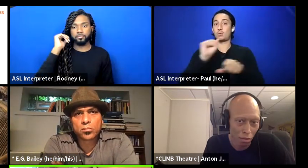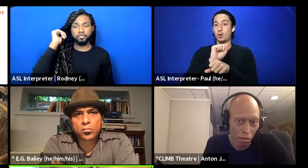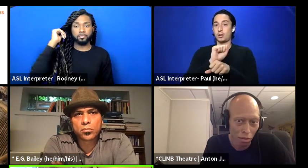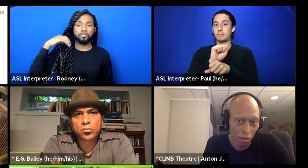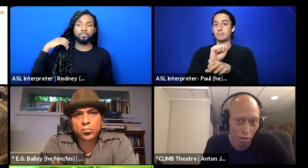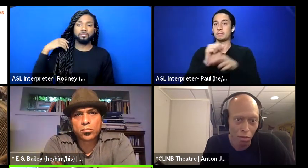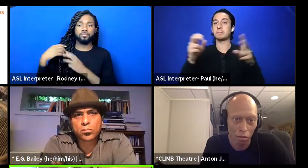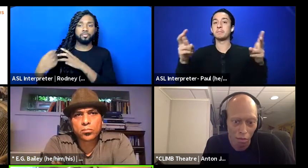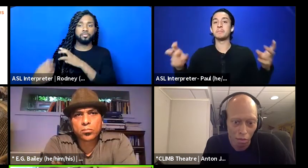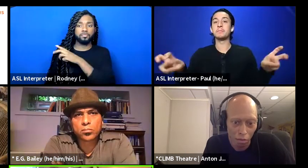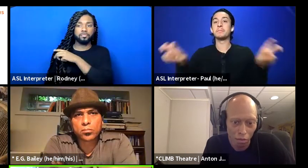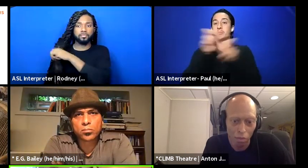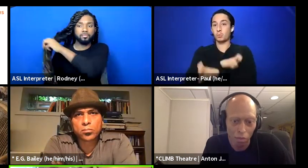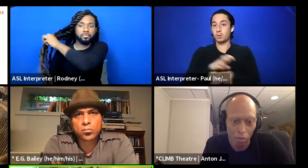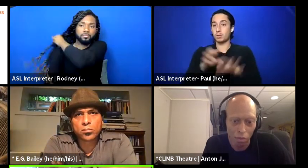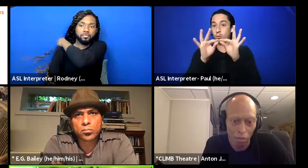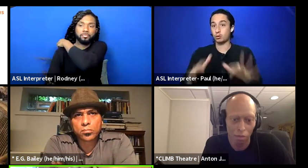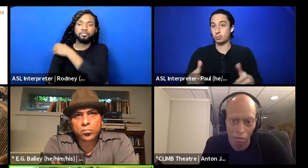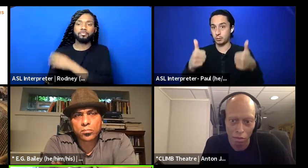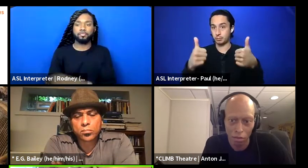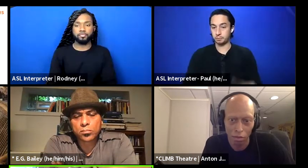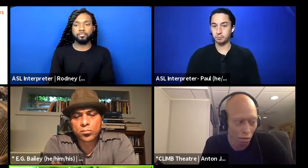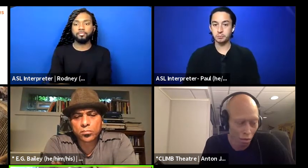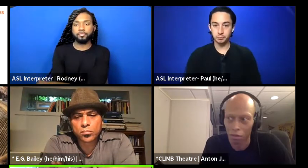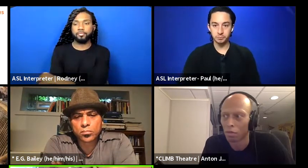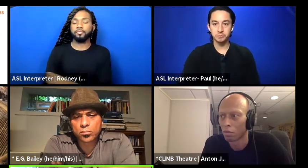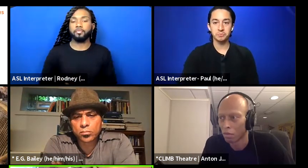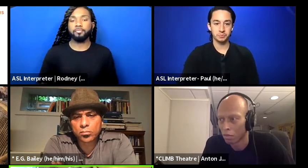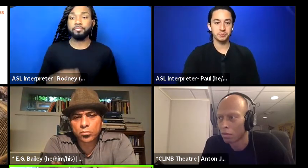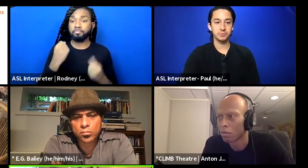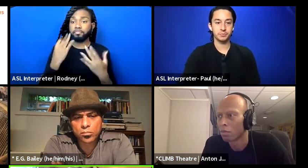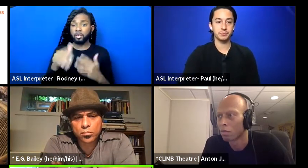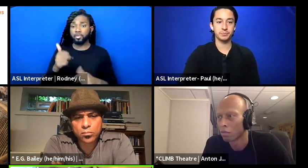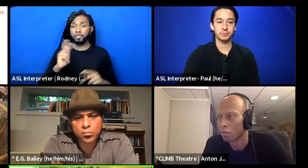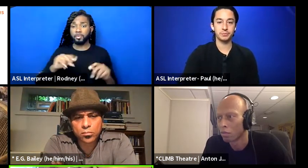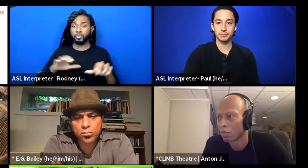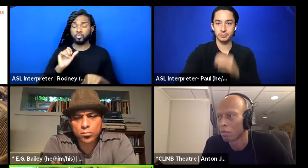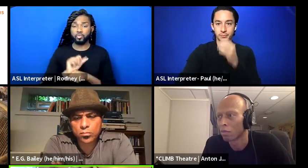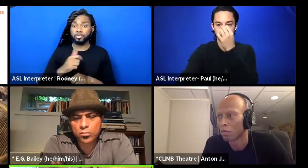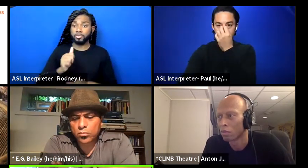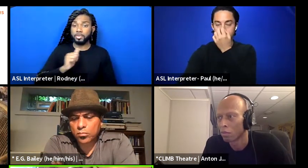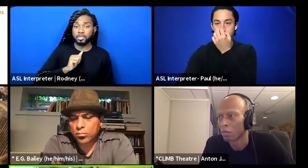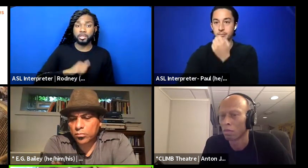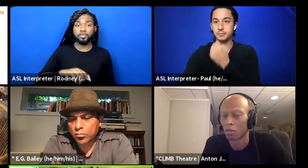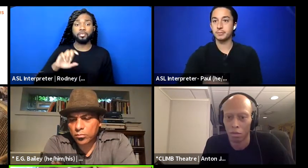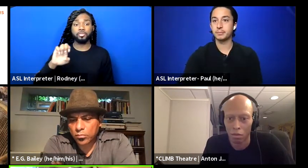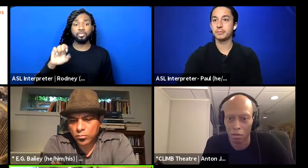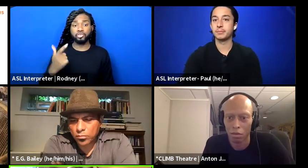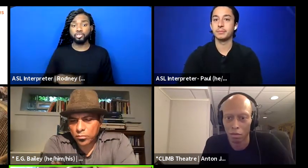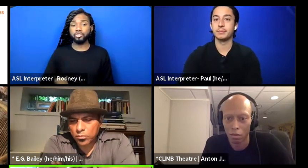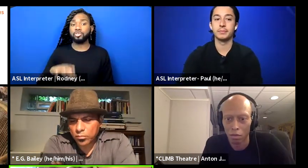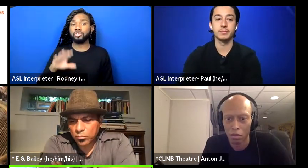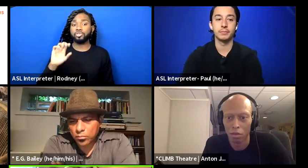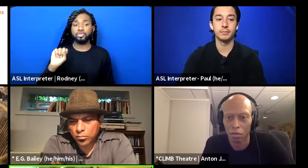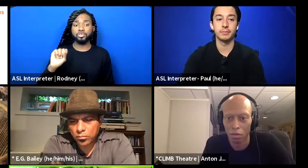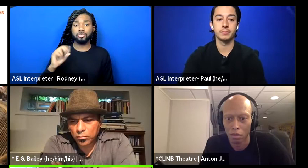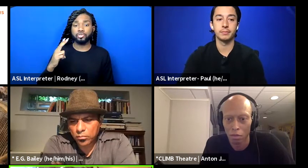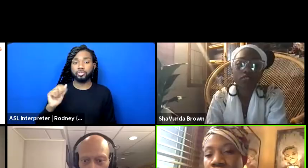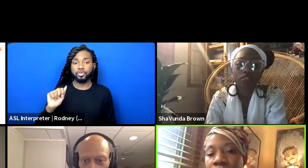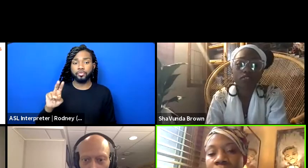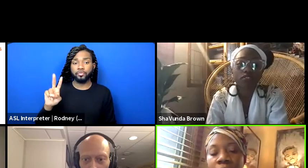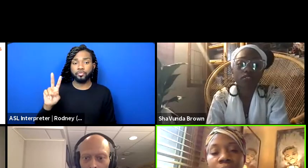Together, between myself and Anton and EG and Shavanda, we move pretty fluidly between being